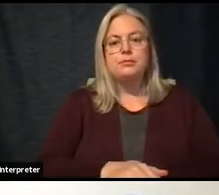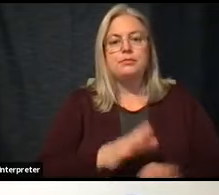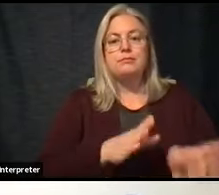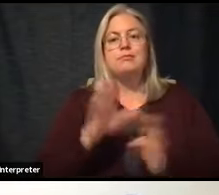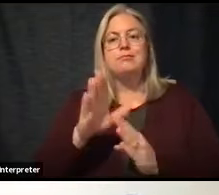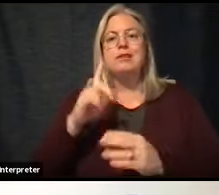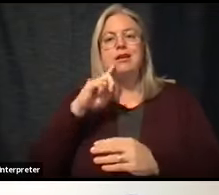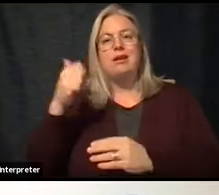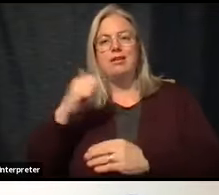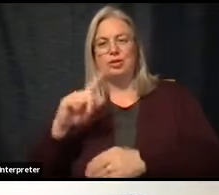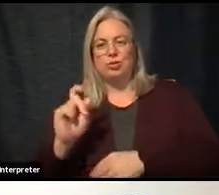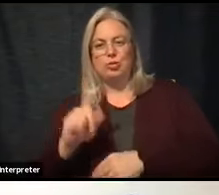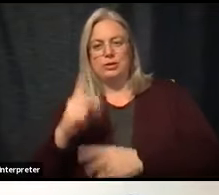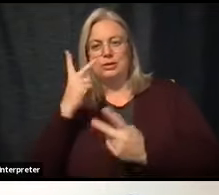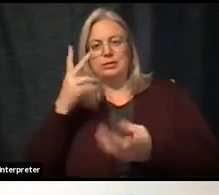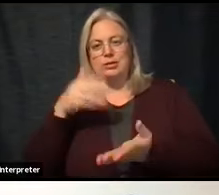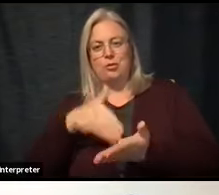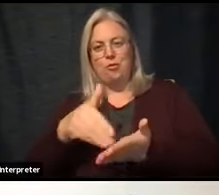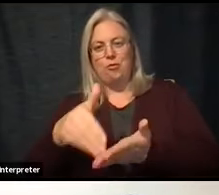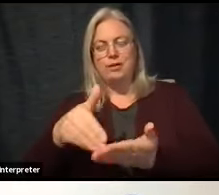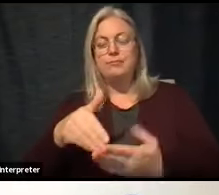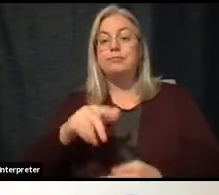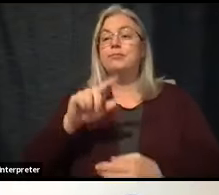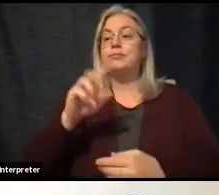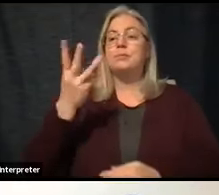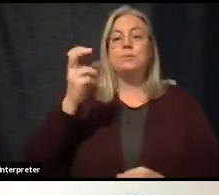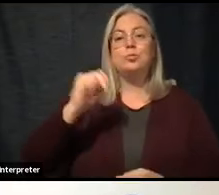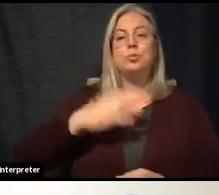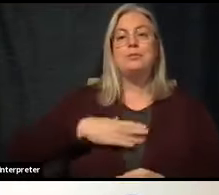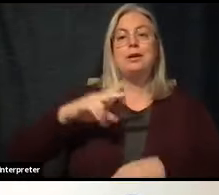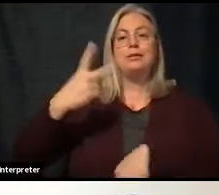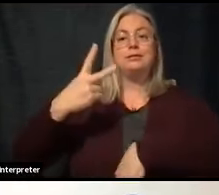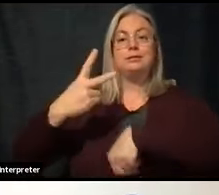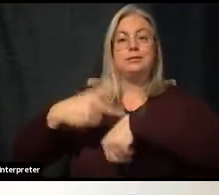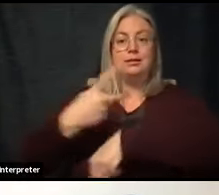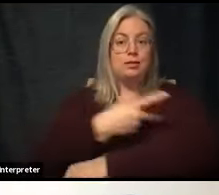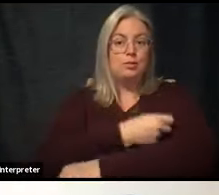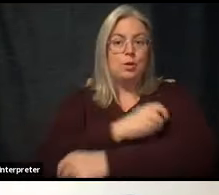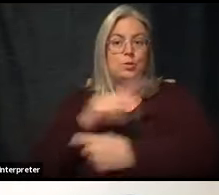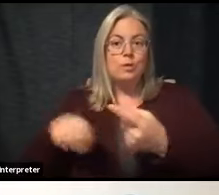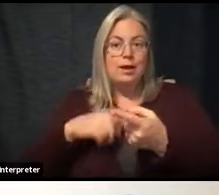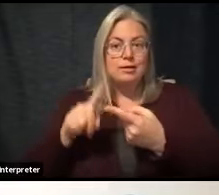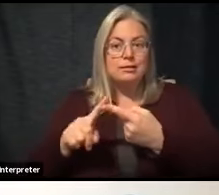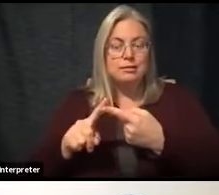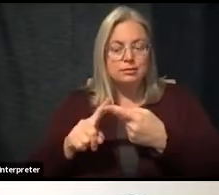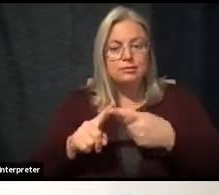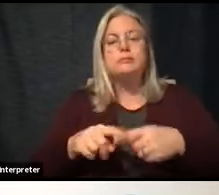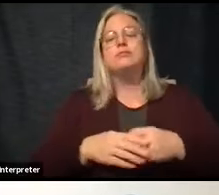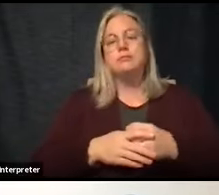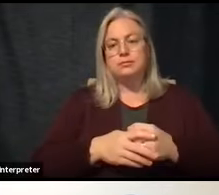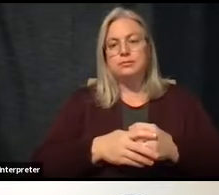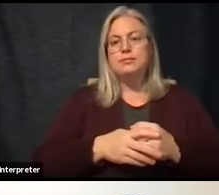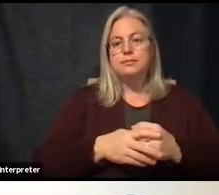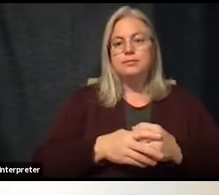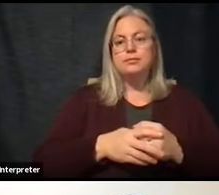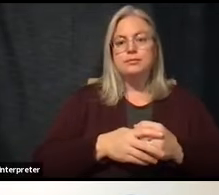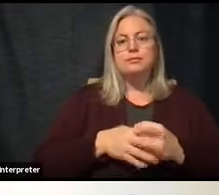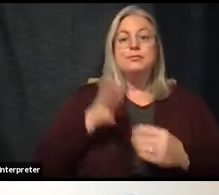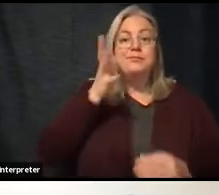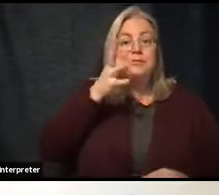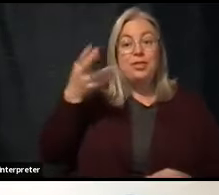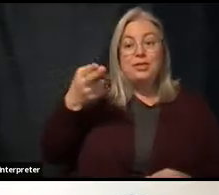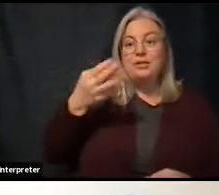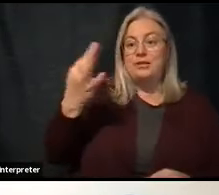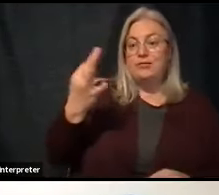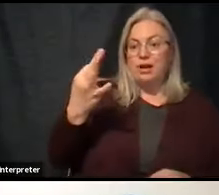is, when do I get my second dose? So, we have opened up opportunities this Thursday and